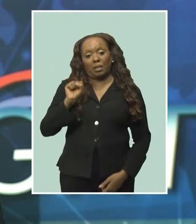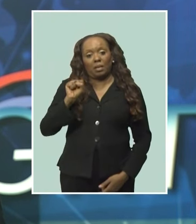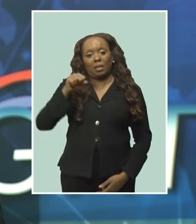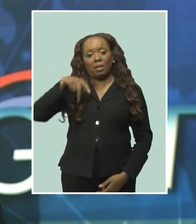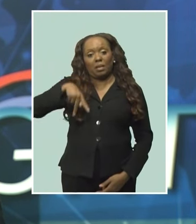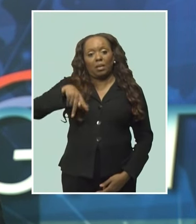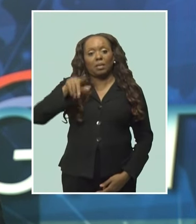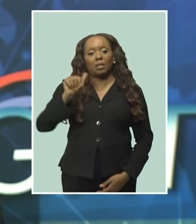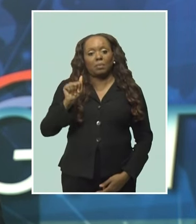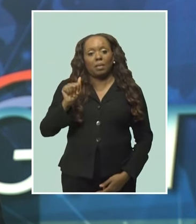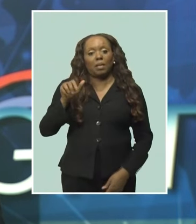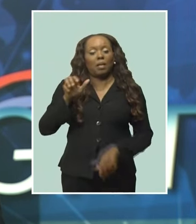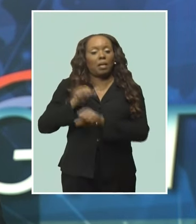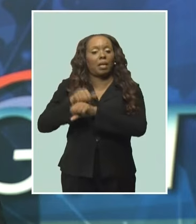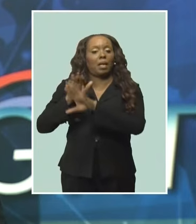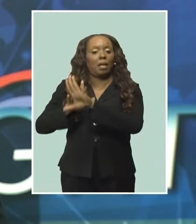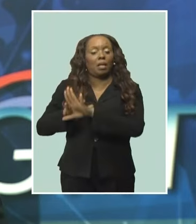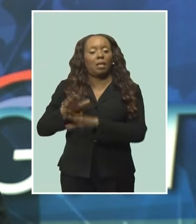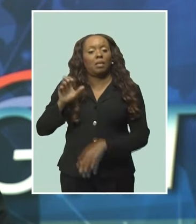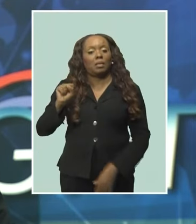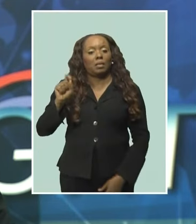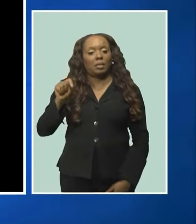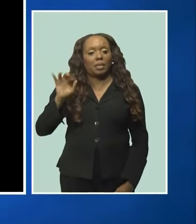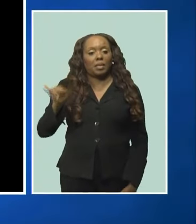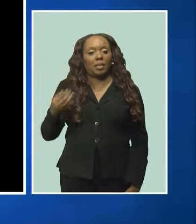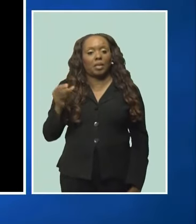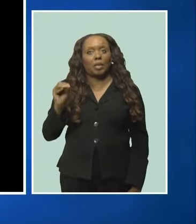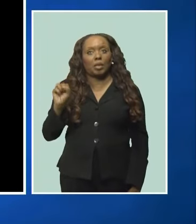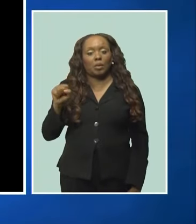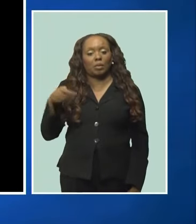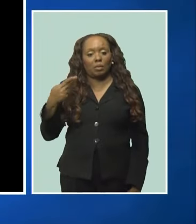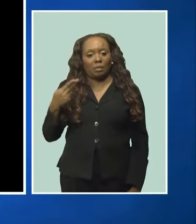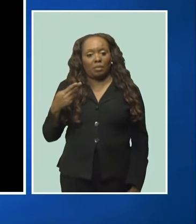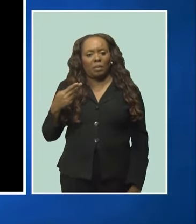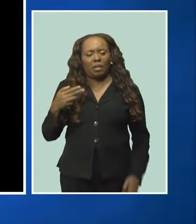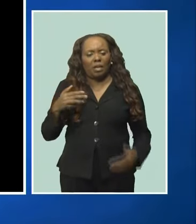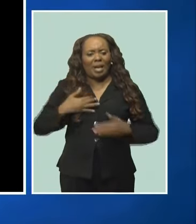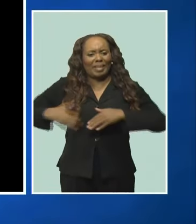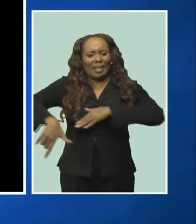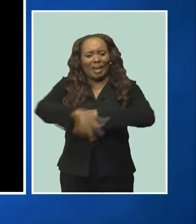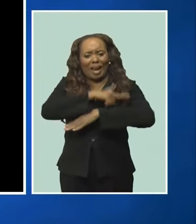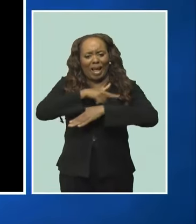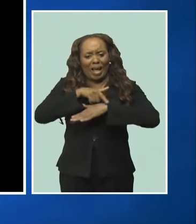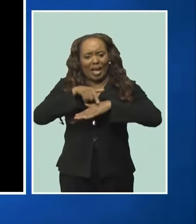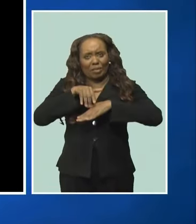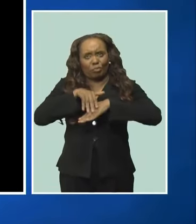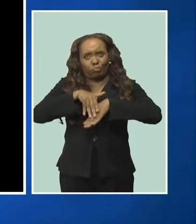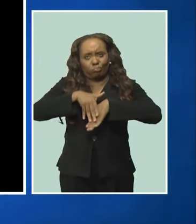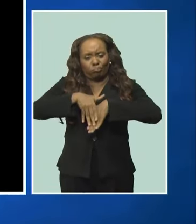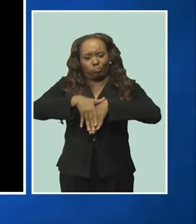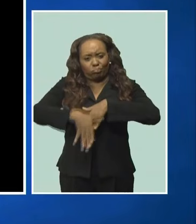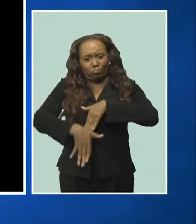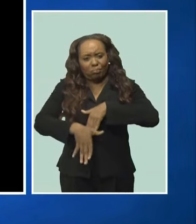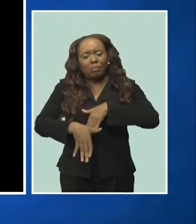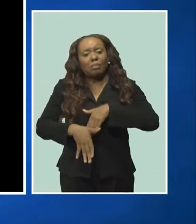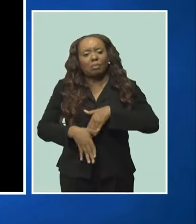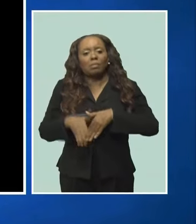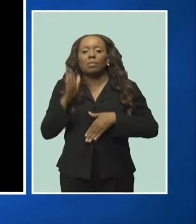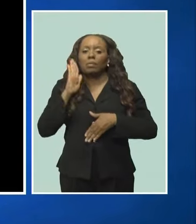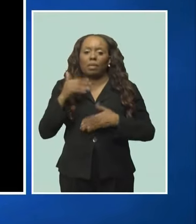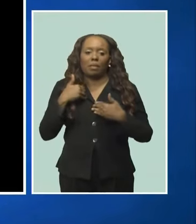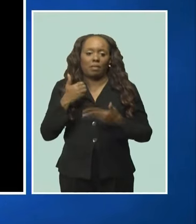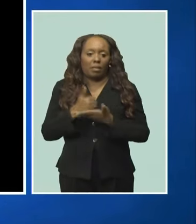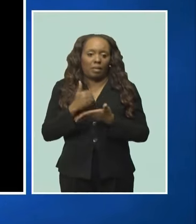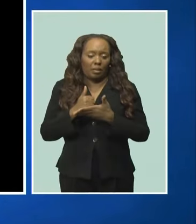experiencing road woes owing to land slippage issues. Attorney General Dale Marshall, who is also a member of Parliament for